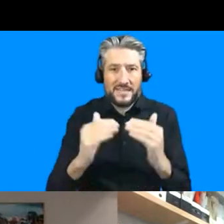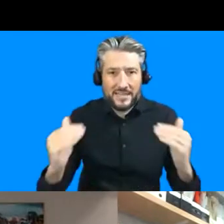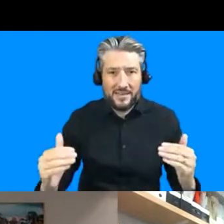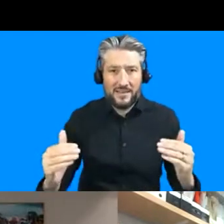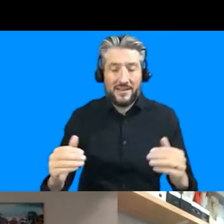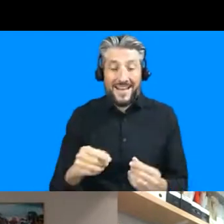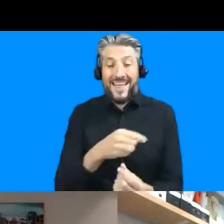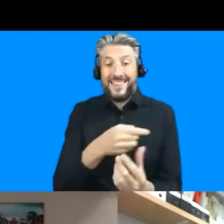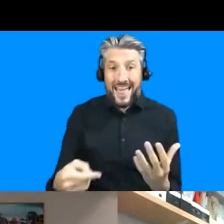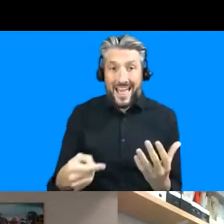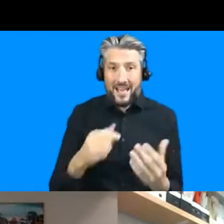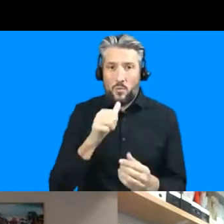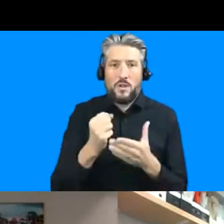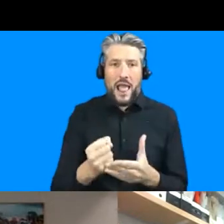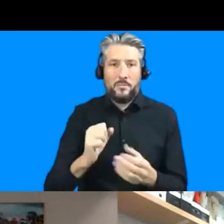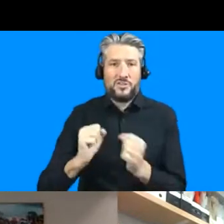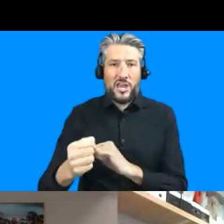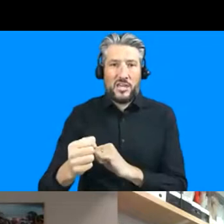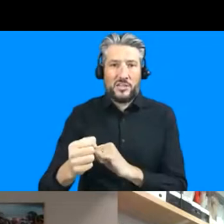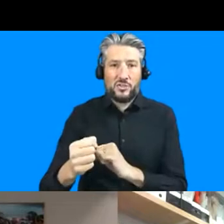or maintaining the status quo